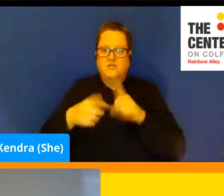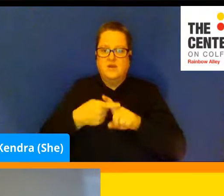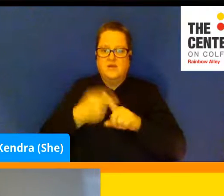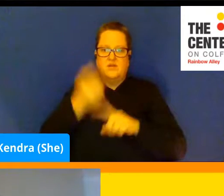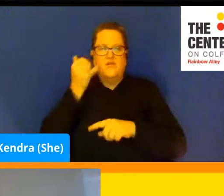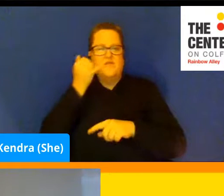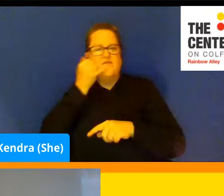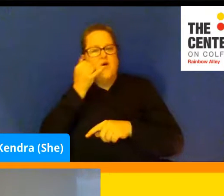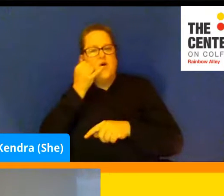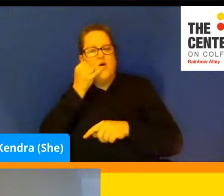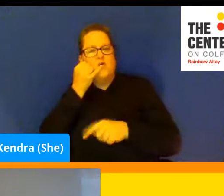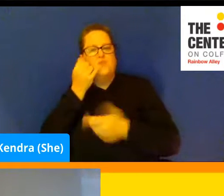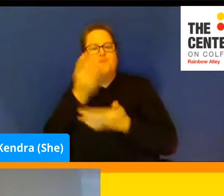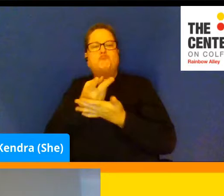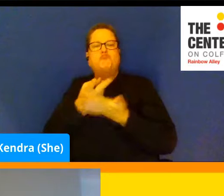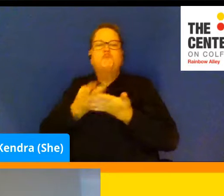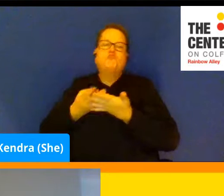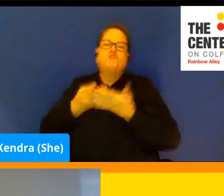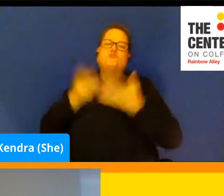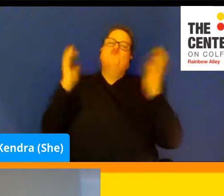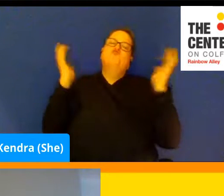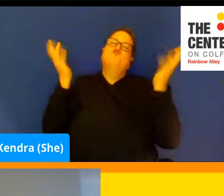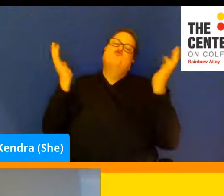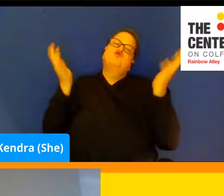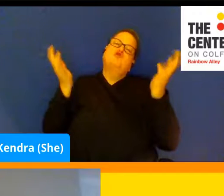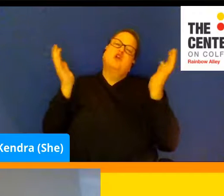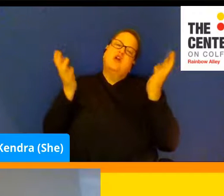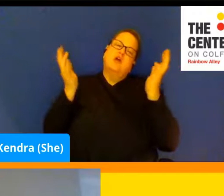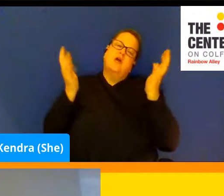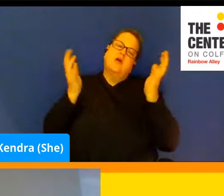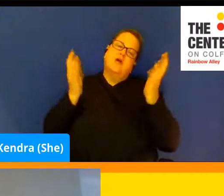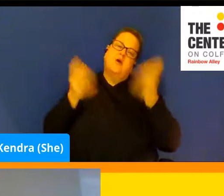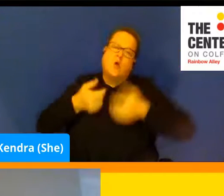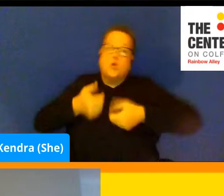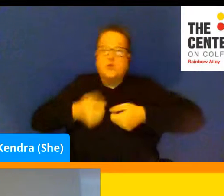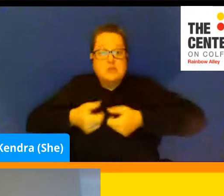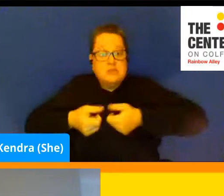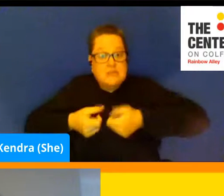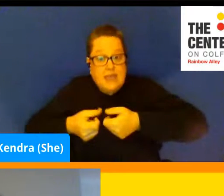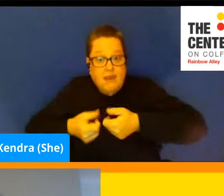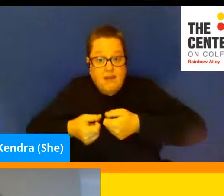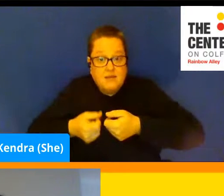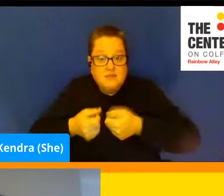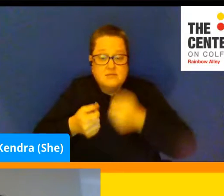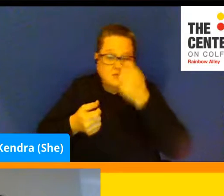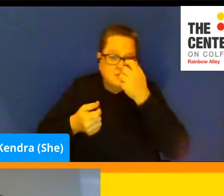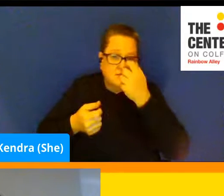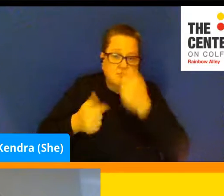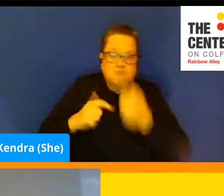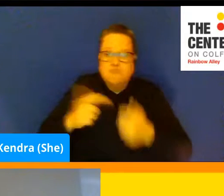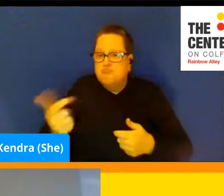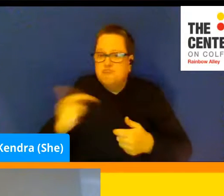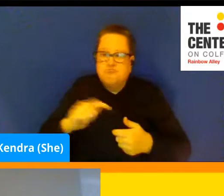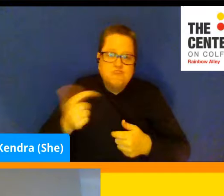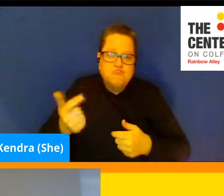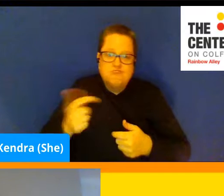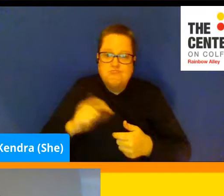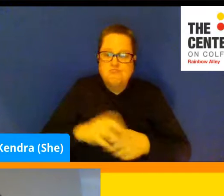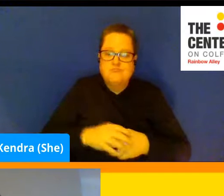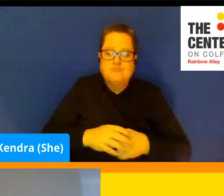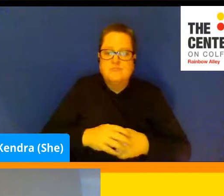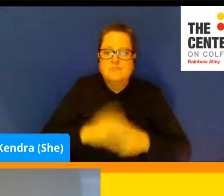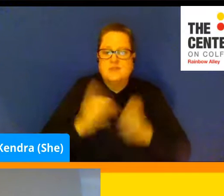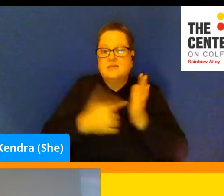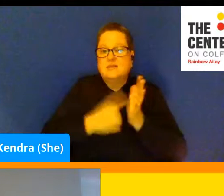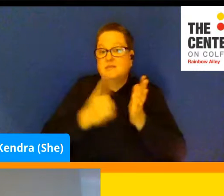bed and just chat for an hour or so, or text them and see how it's going. Maybe even sometimes I like to get